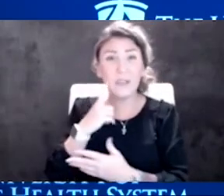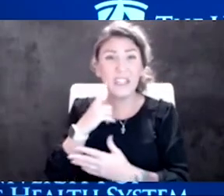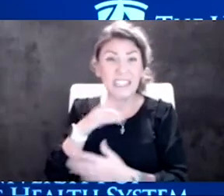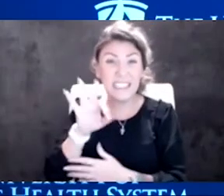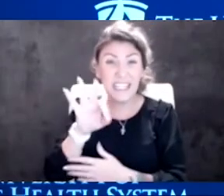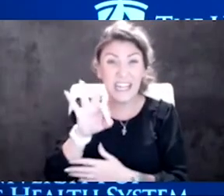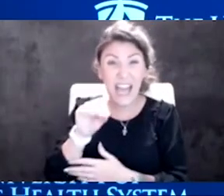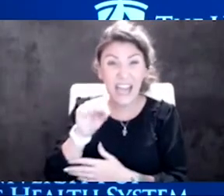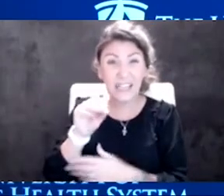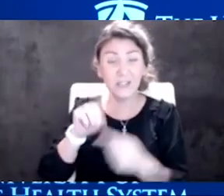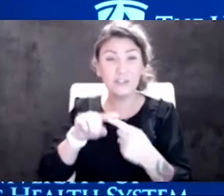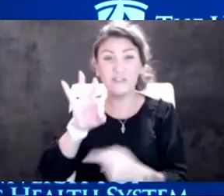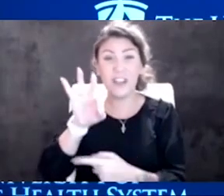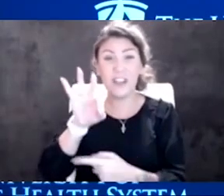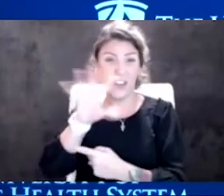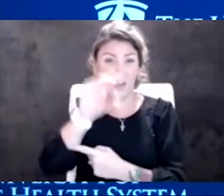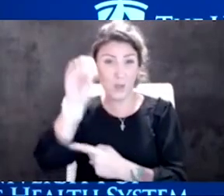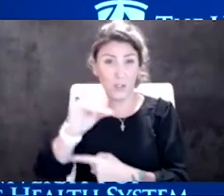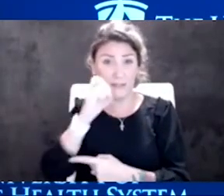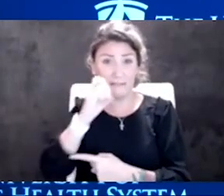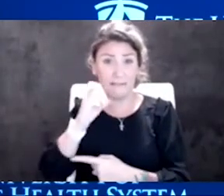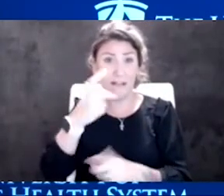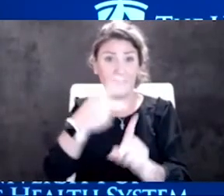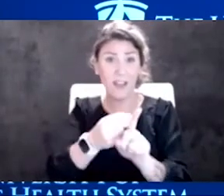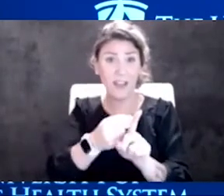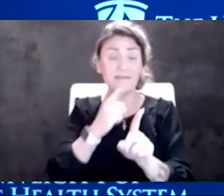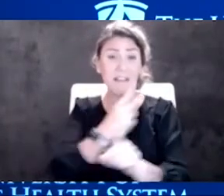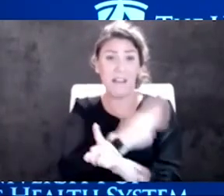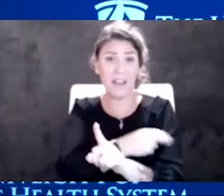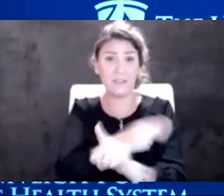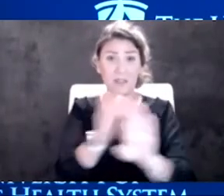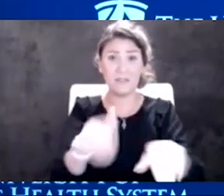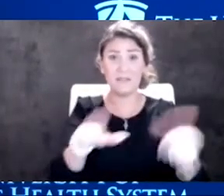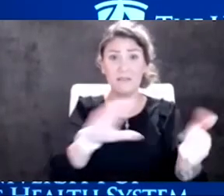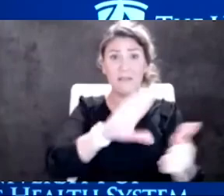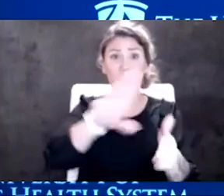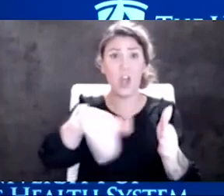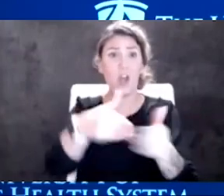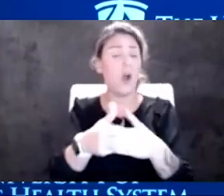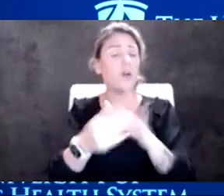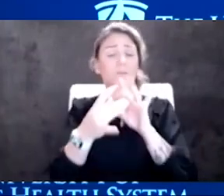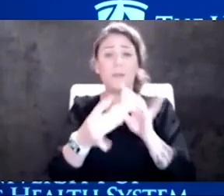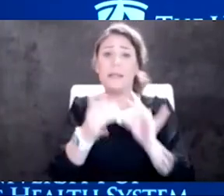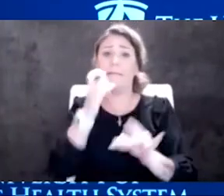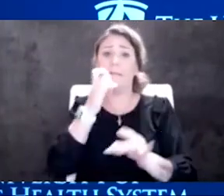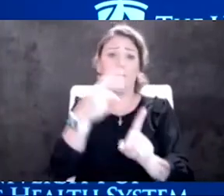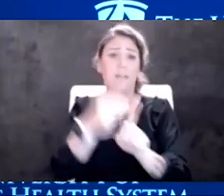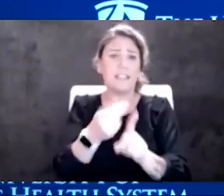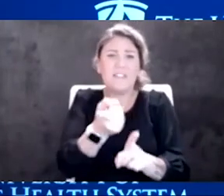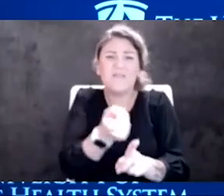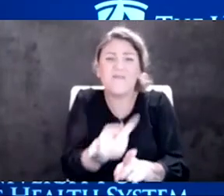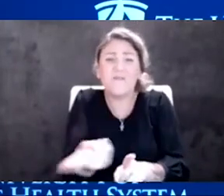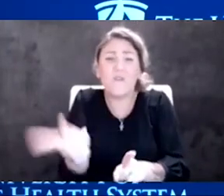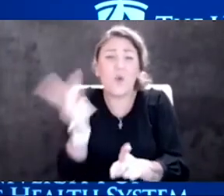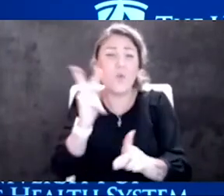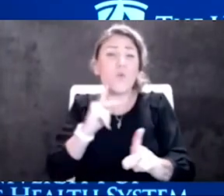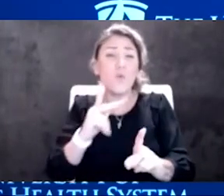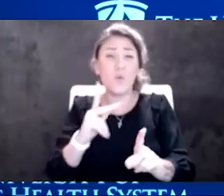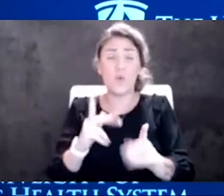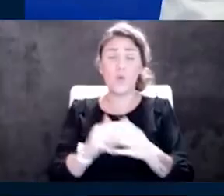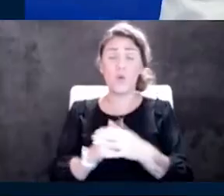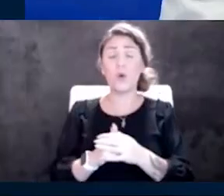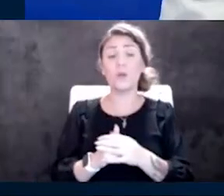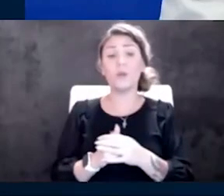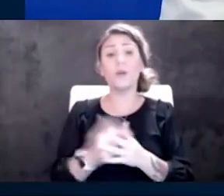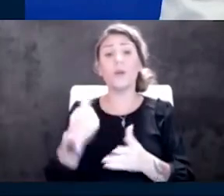unvaccinated and a hospitalization of death is just all about unvaccinated people. There's very few vaccinated. Yeah. And you and I discussed this yesterday